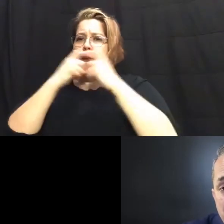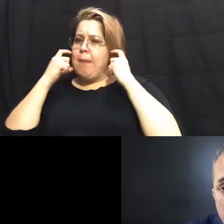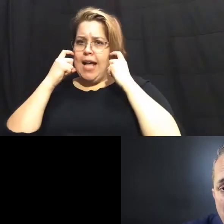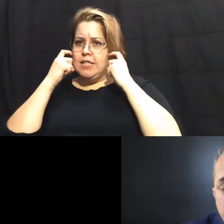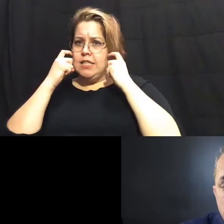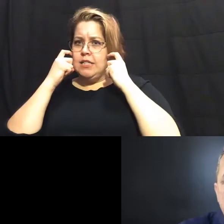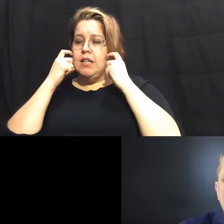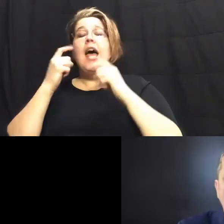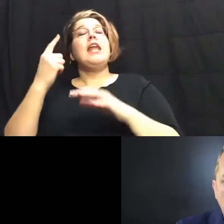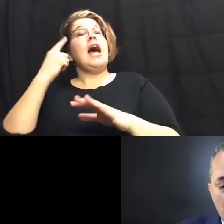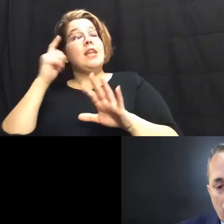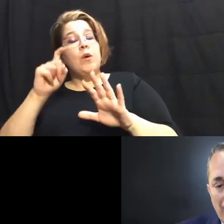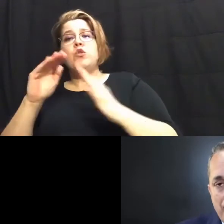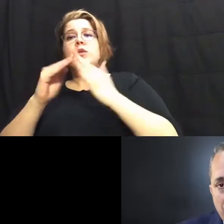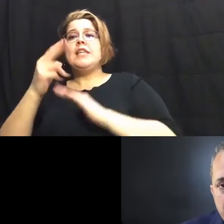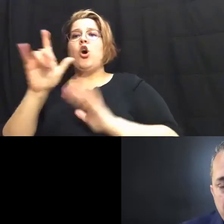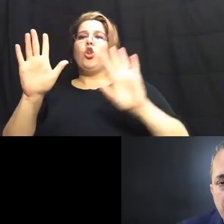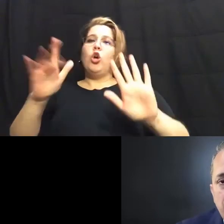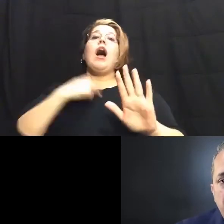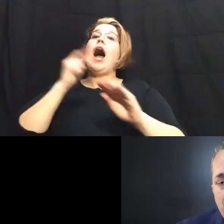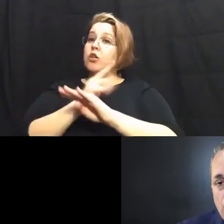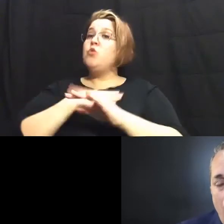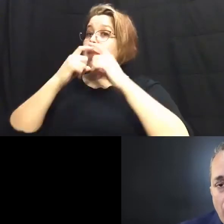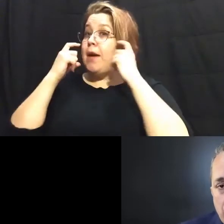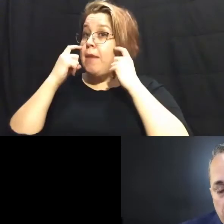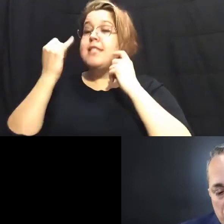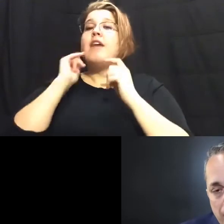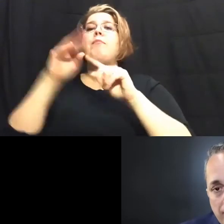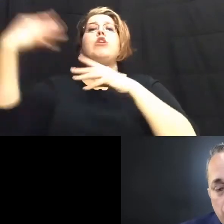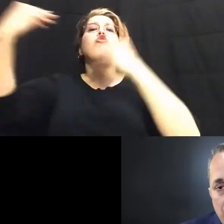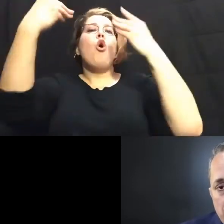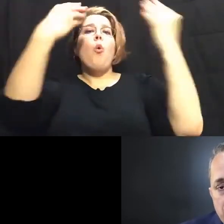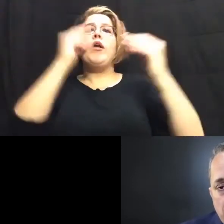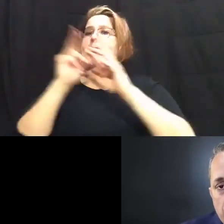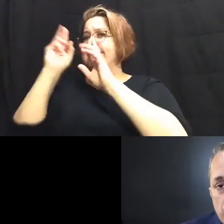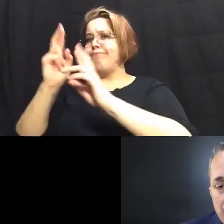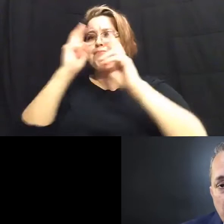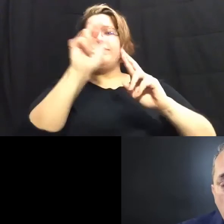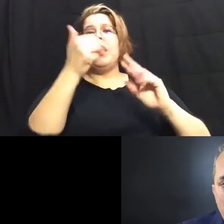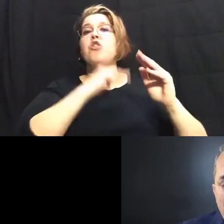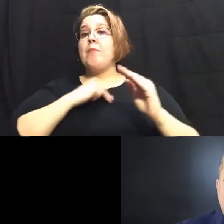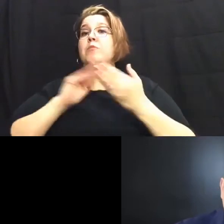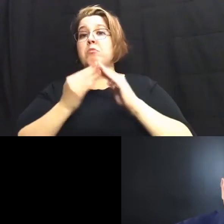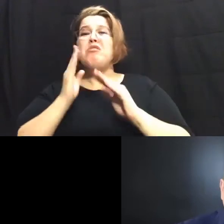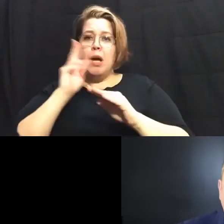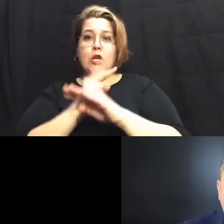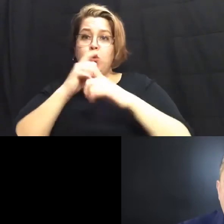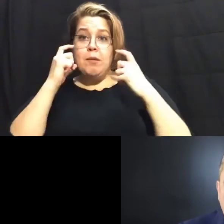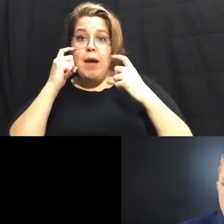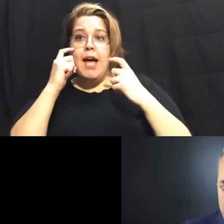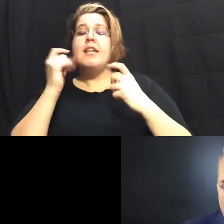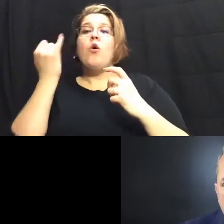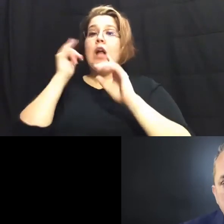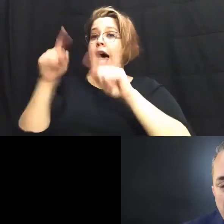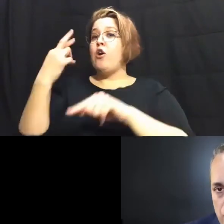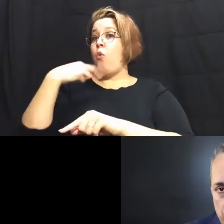and i think we have to at city hall look i wear my mask and if i'm going to go out i'm going to respect other members of our community i'm going to wear the mask i wear it when i go into restaurants